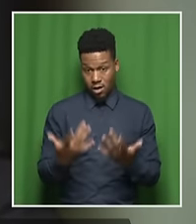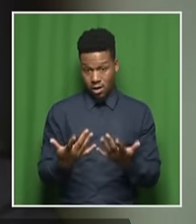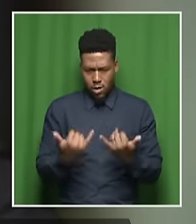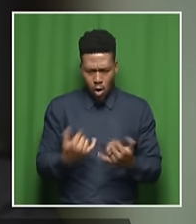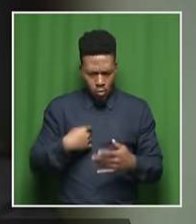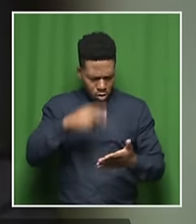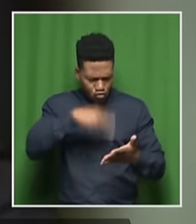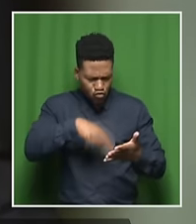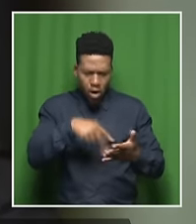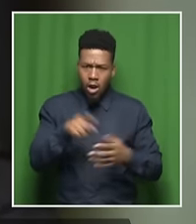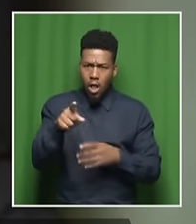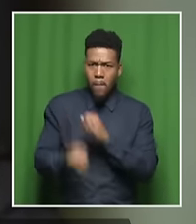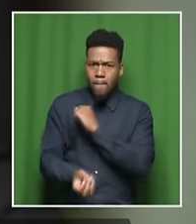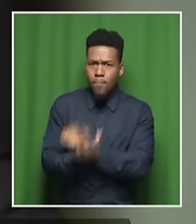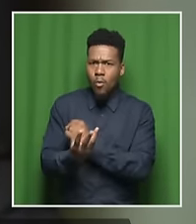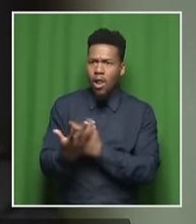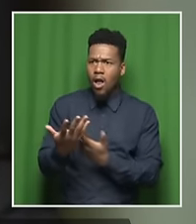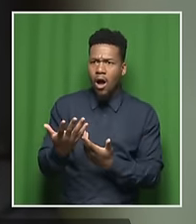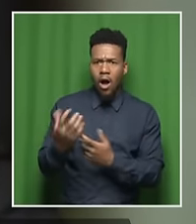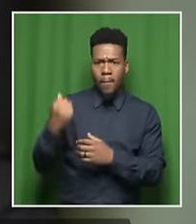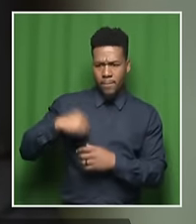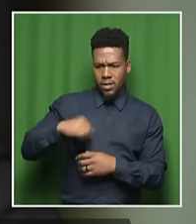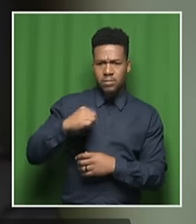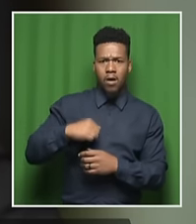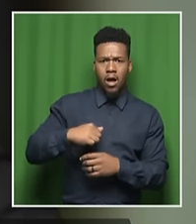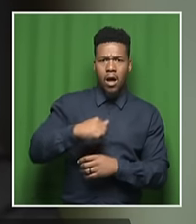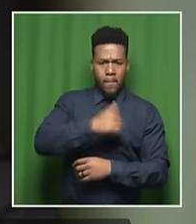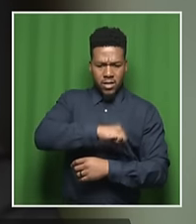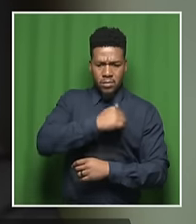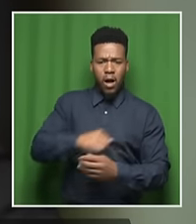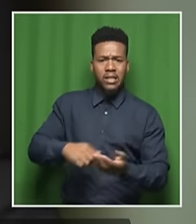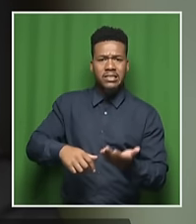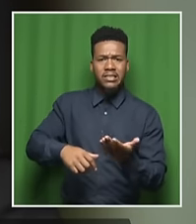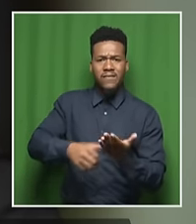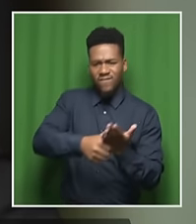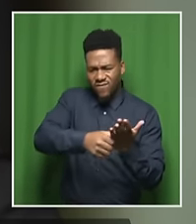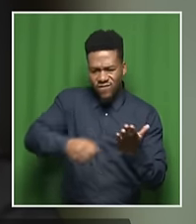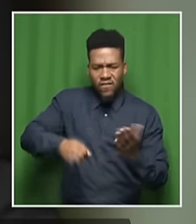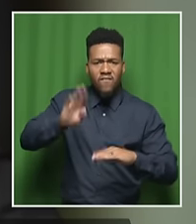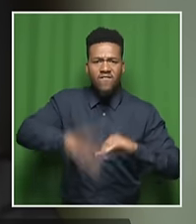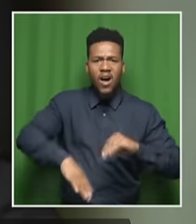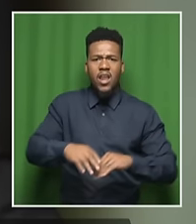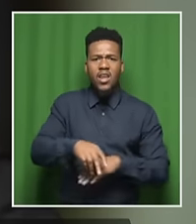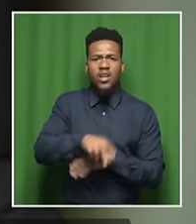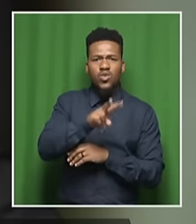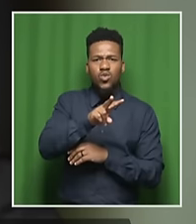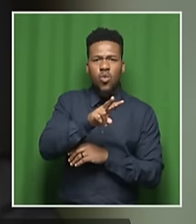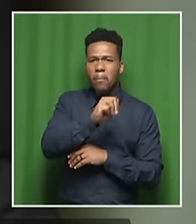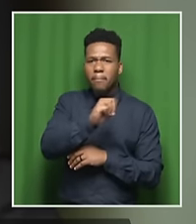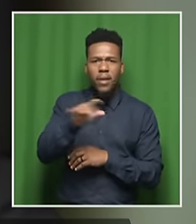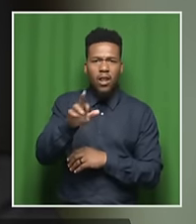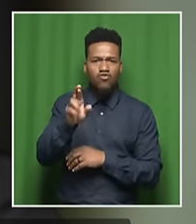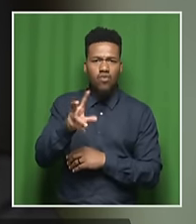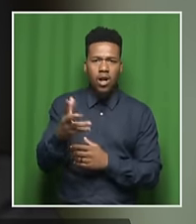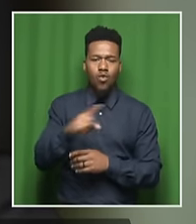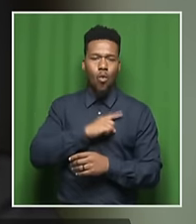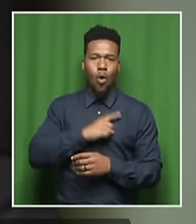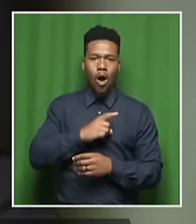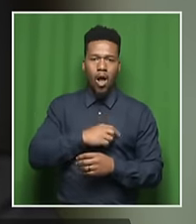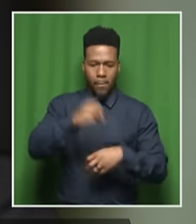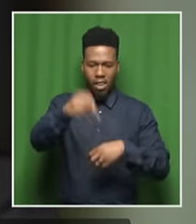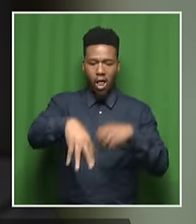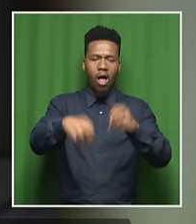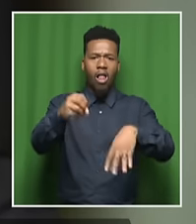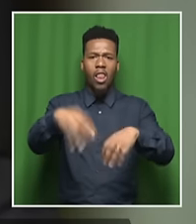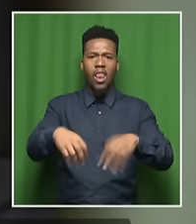200 million rand because they have been dumping raw sewage directly into rivers. So I